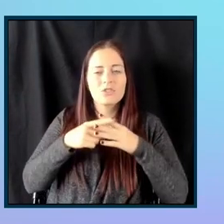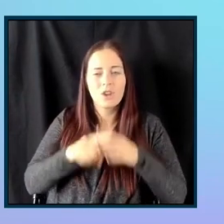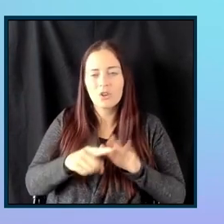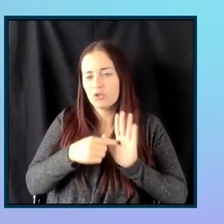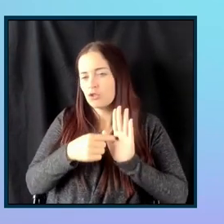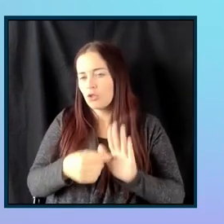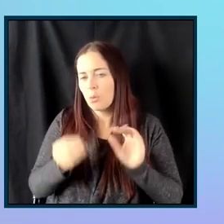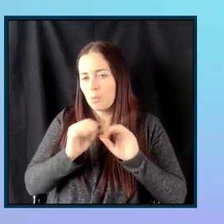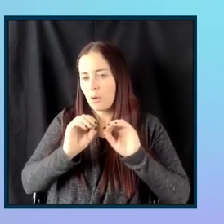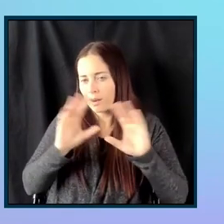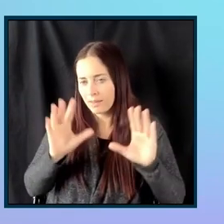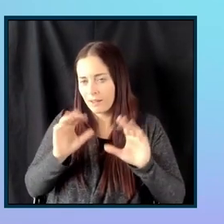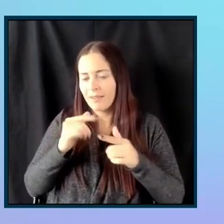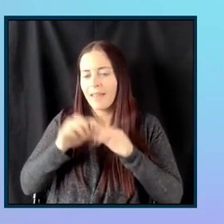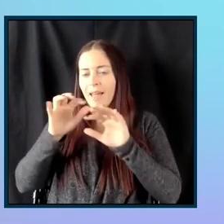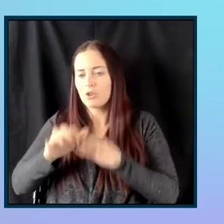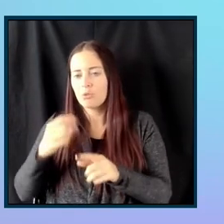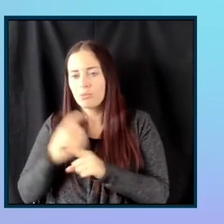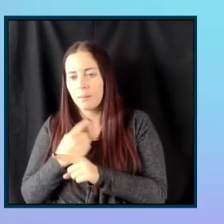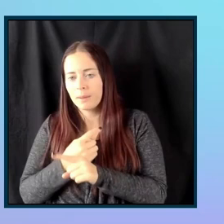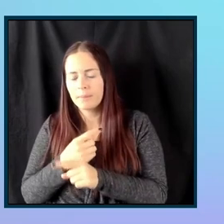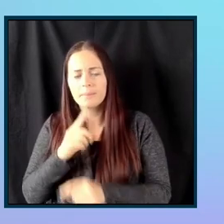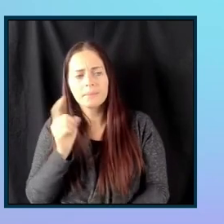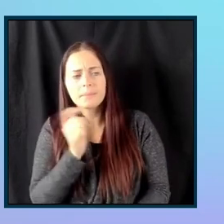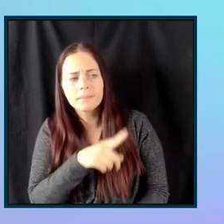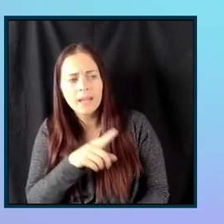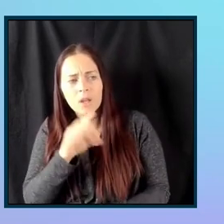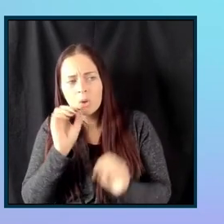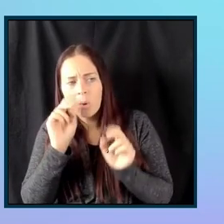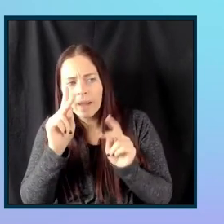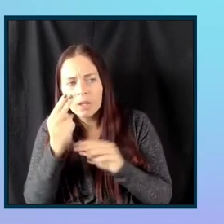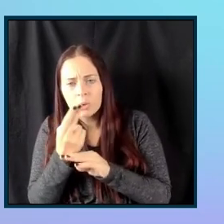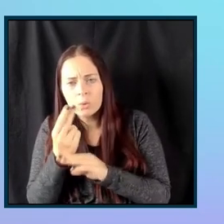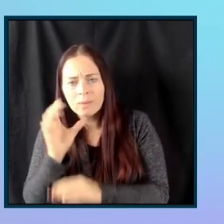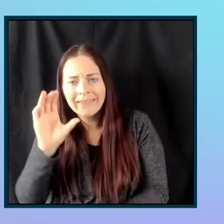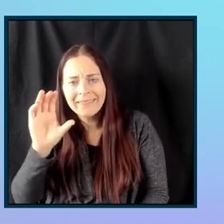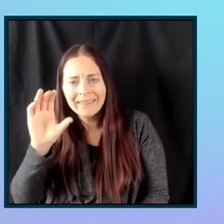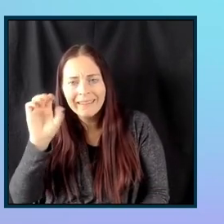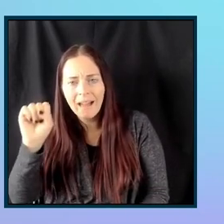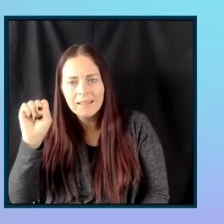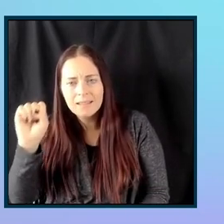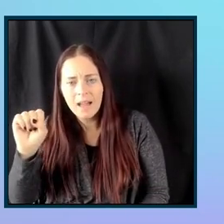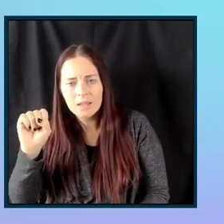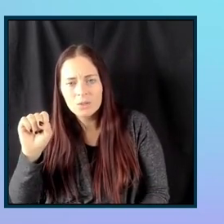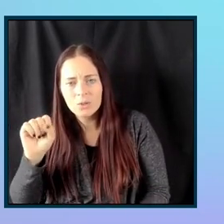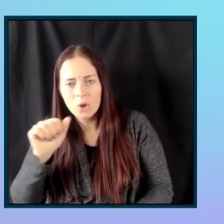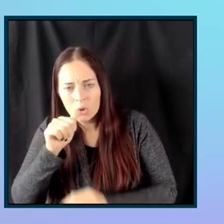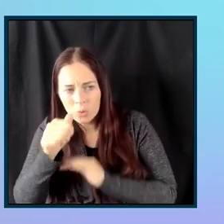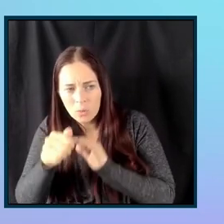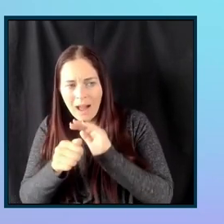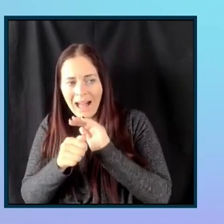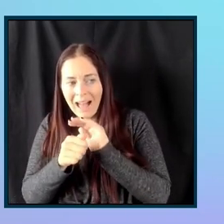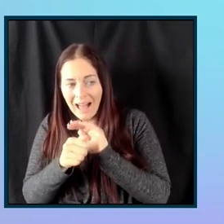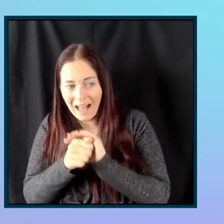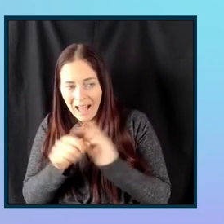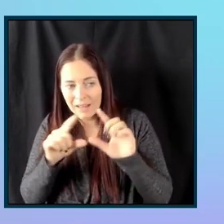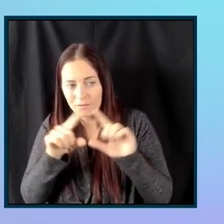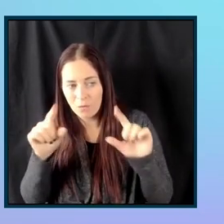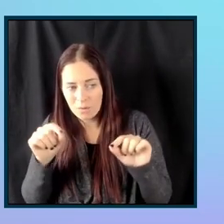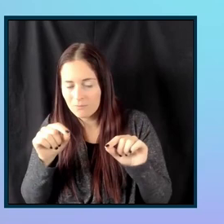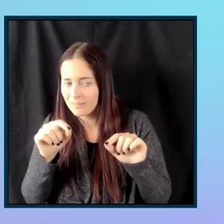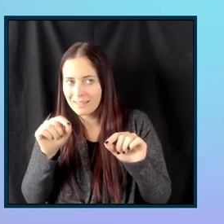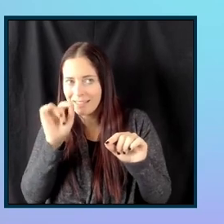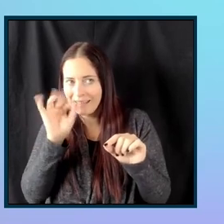Excellent. And then, is it okay to use CSS to hide a form field that does not pass accessibility? For example,